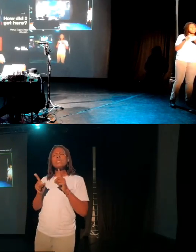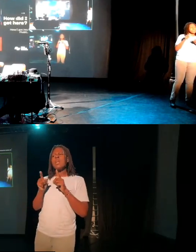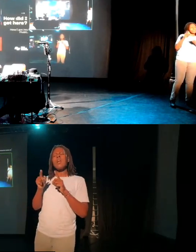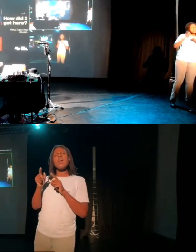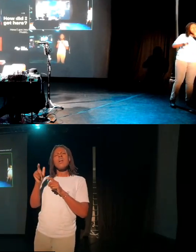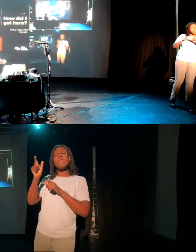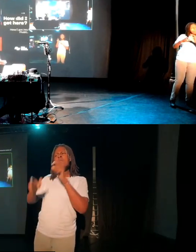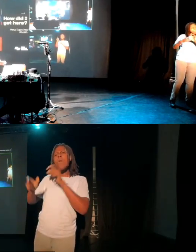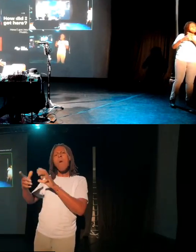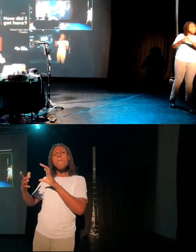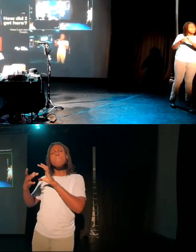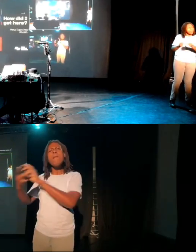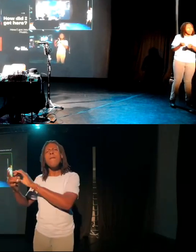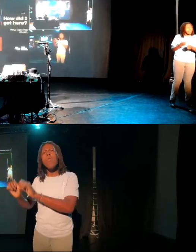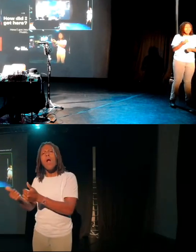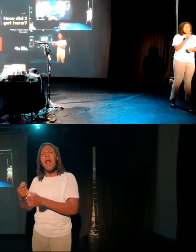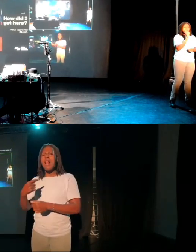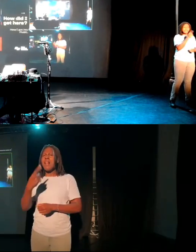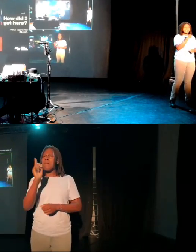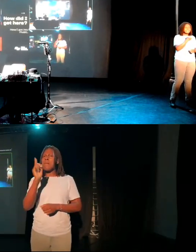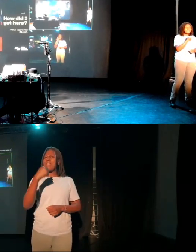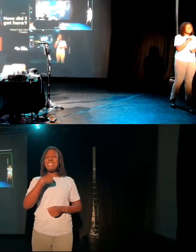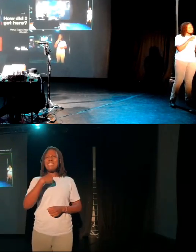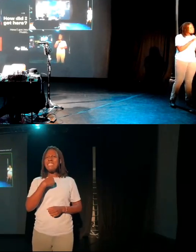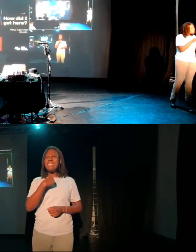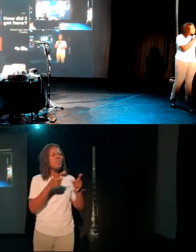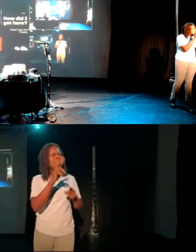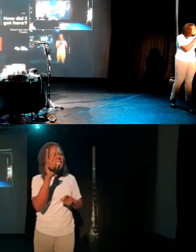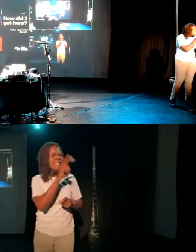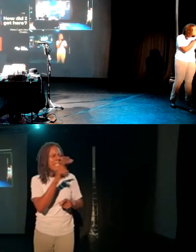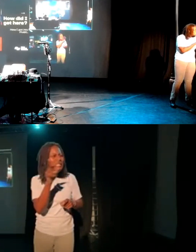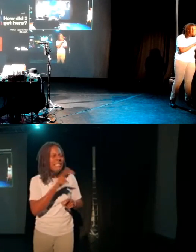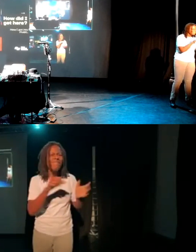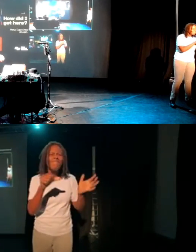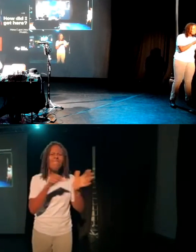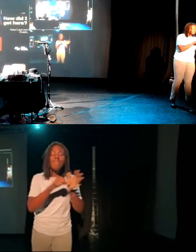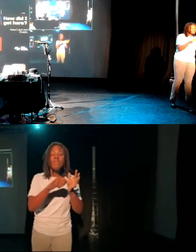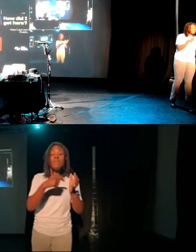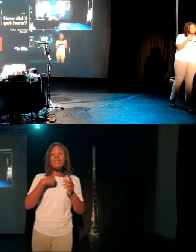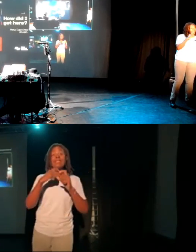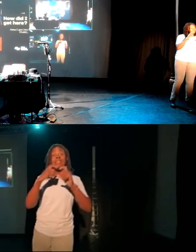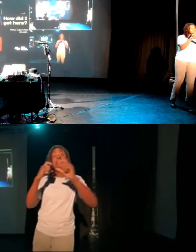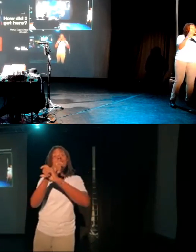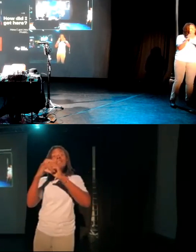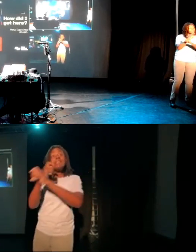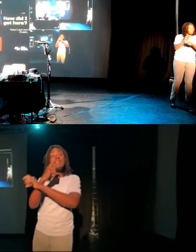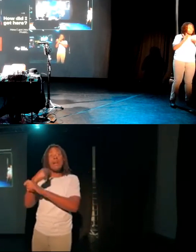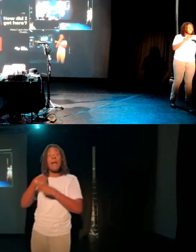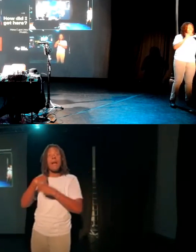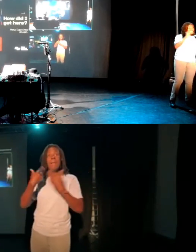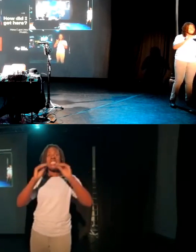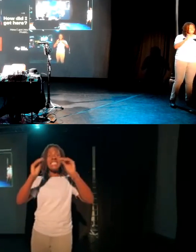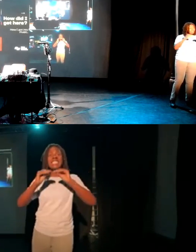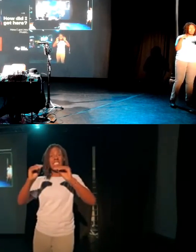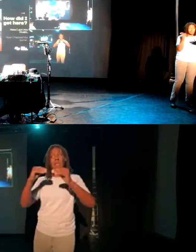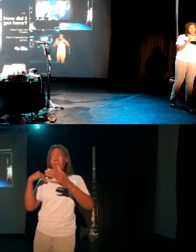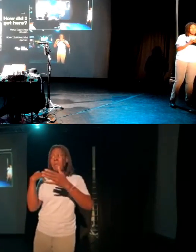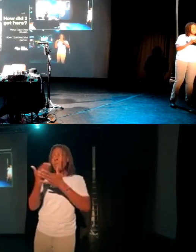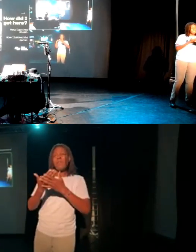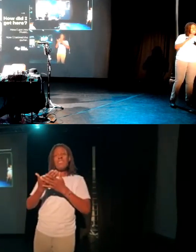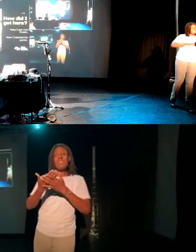I've never been able to read music. I'm musically dyslexic. I still can't read music now, despite the fact that I've been teaching it for some decades as well.